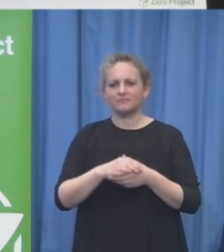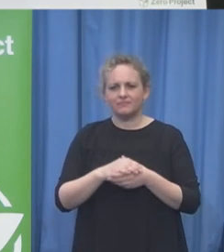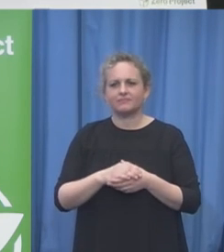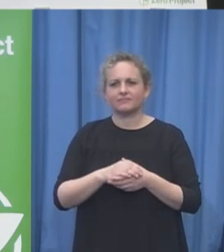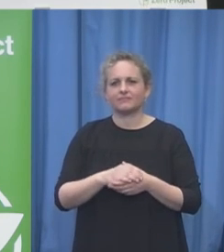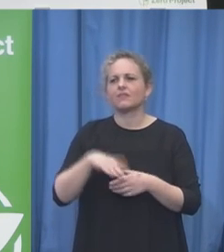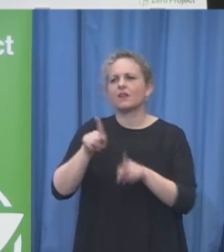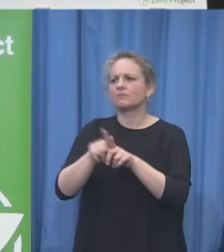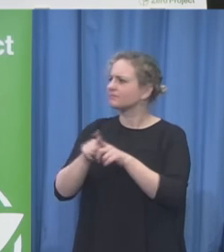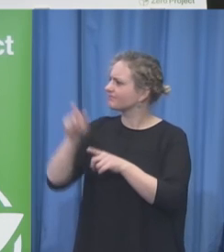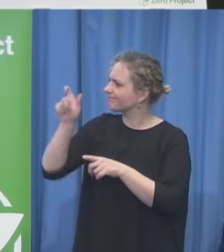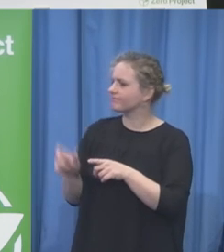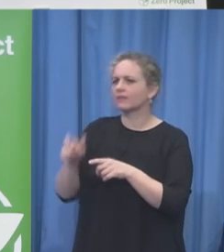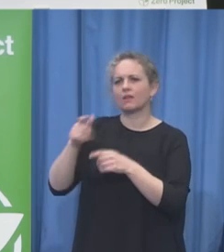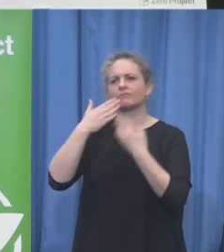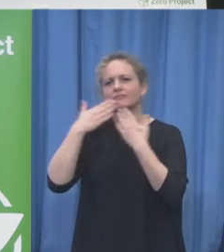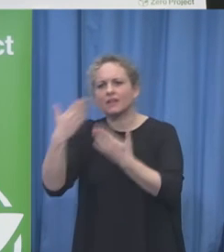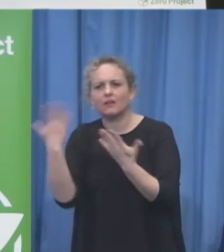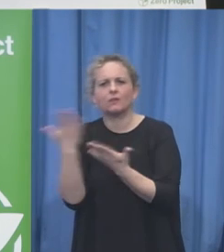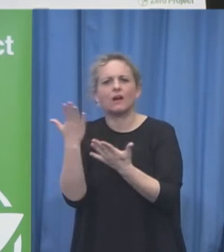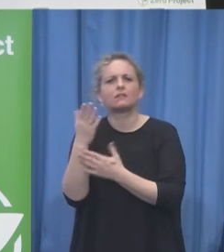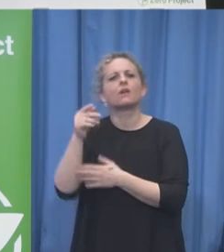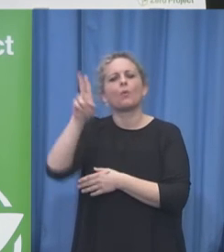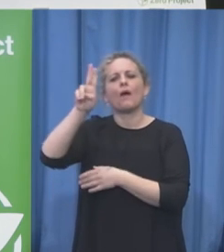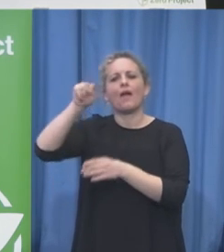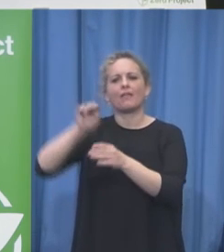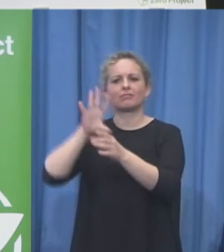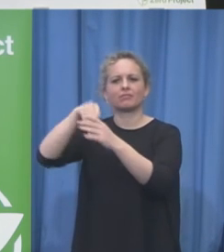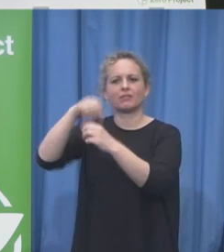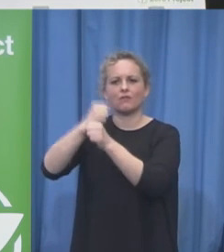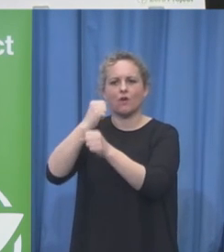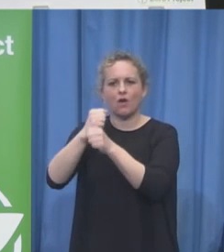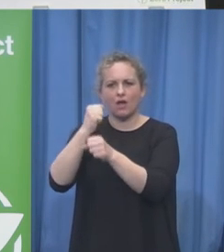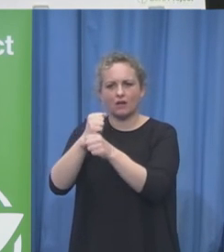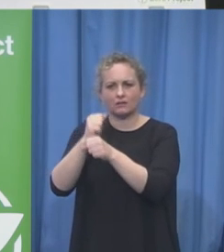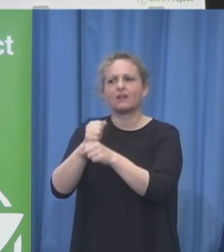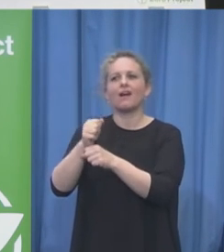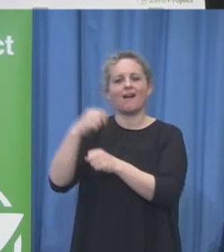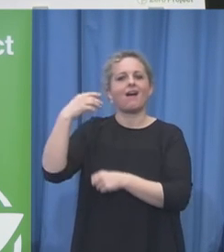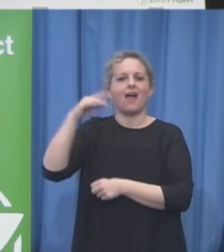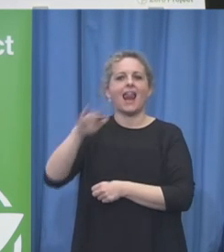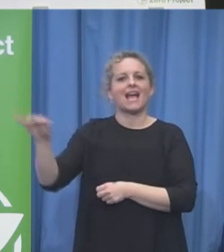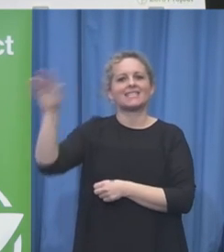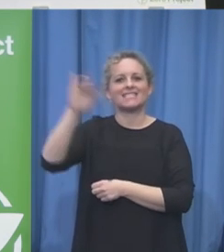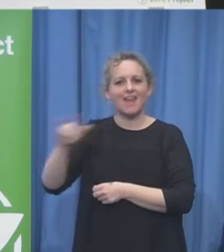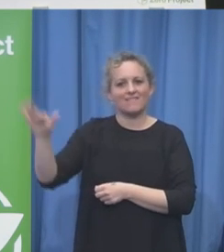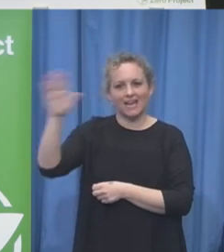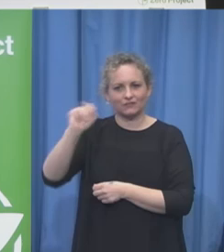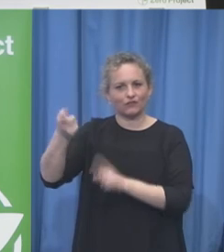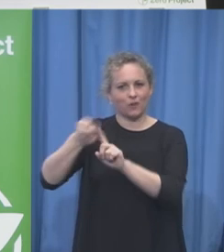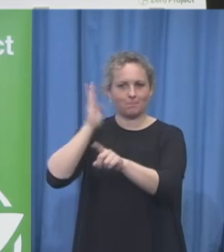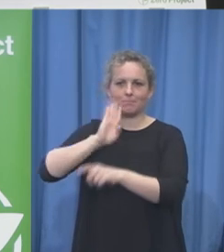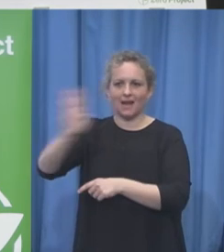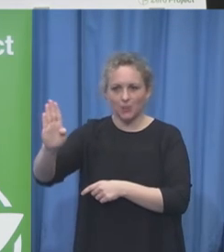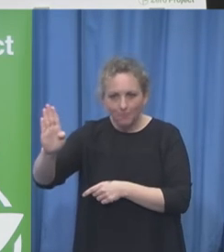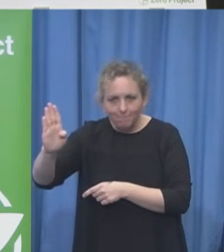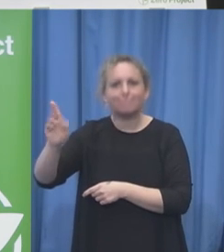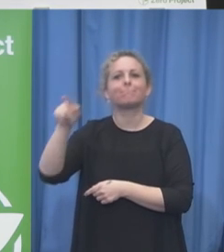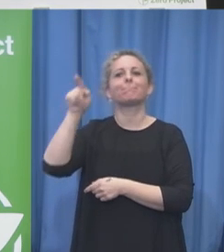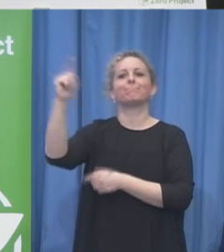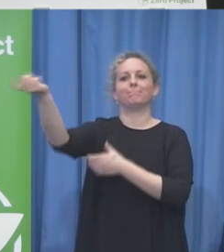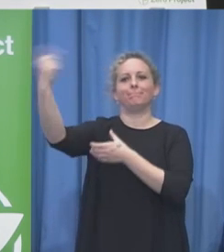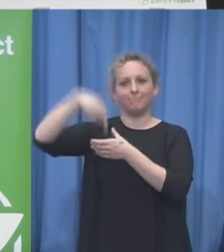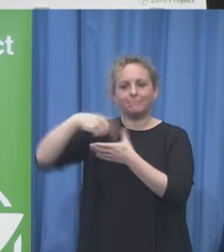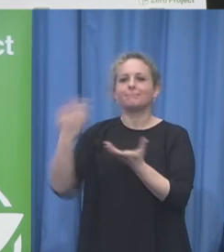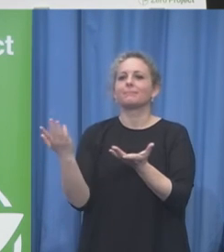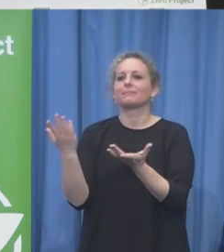Helga Stevens Member of the European Parliament Belgium Marek Plura Member of the